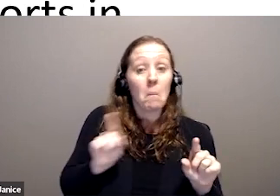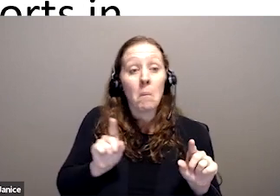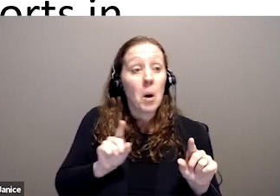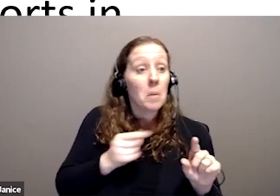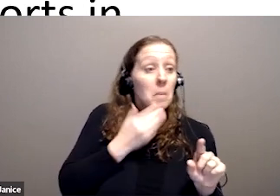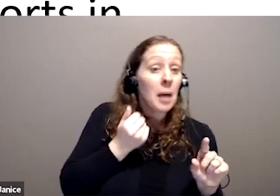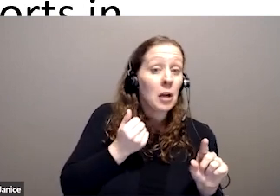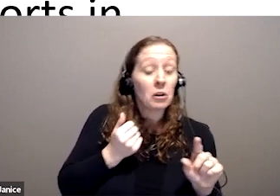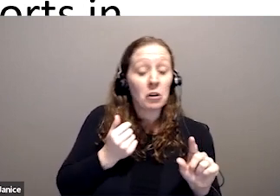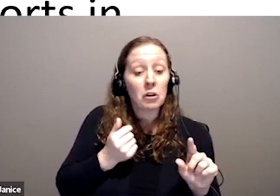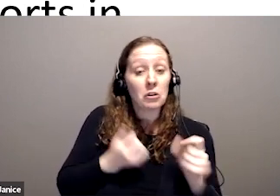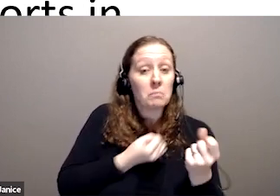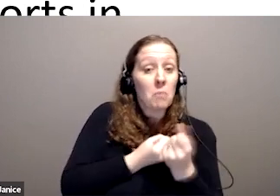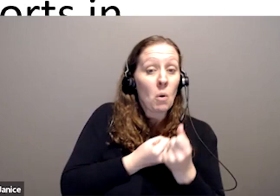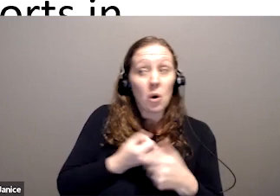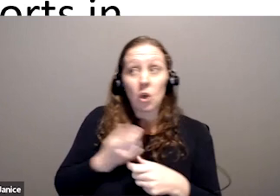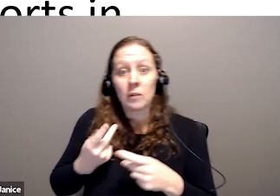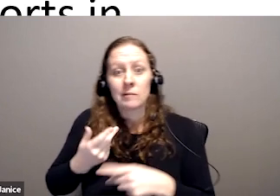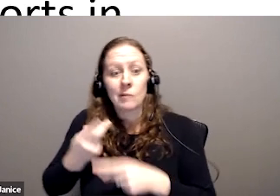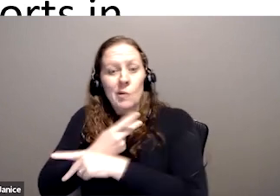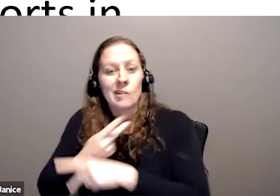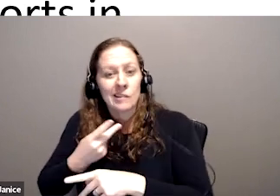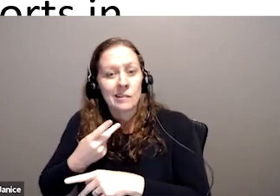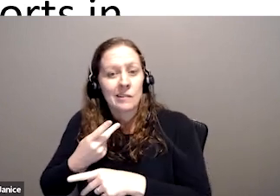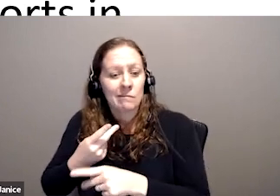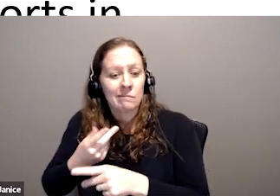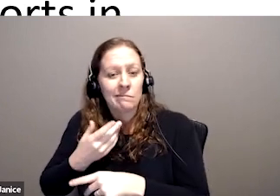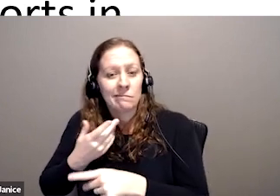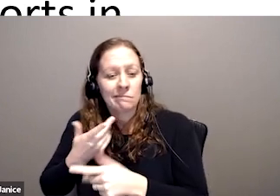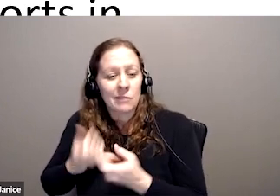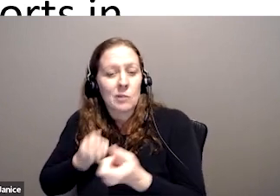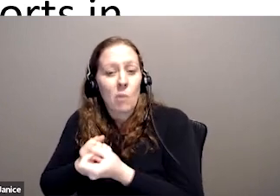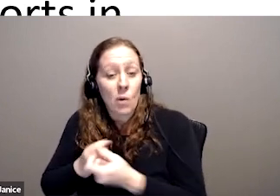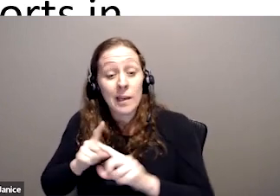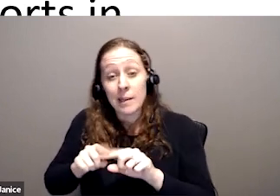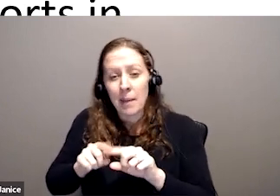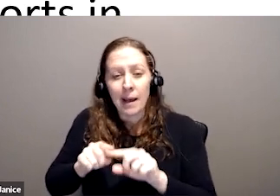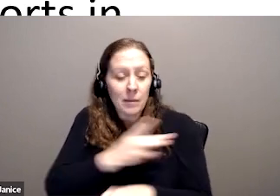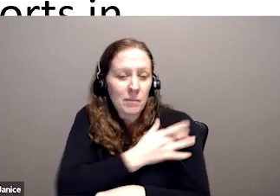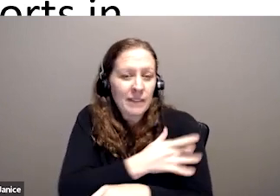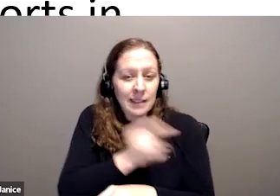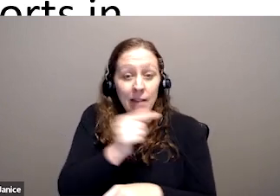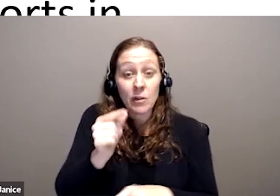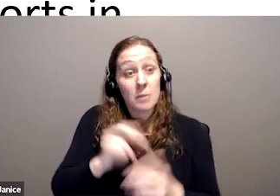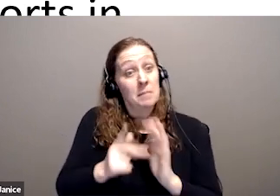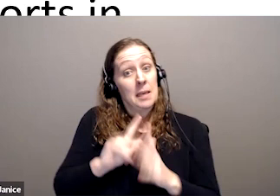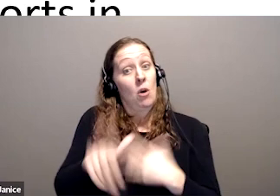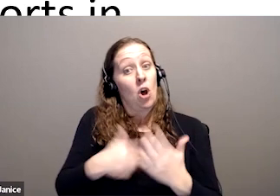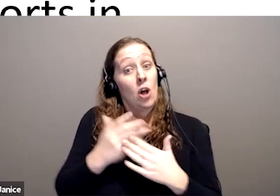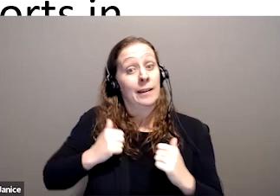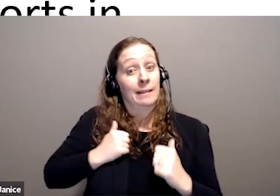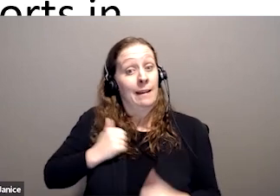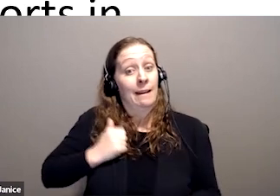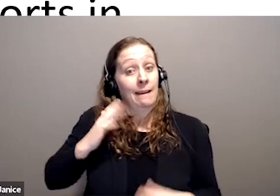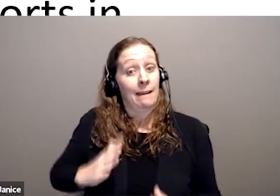form of support from your government, your provincial government. So that in this sense, not all Canadians are equal. It a